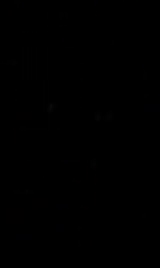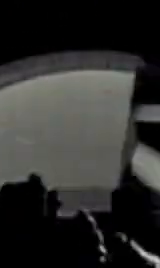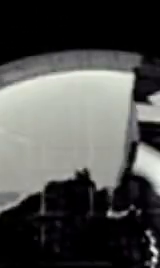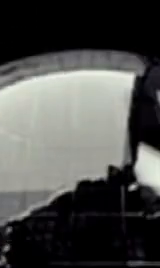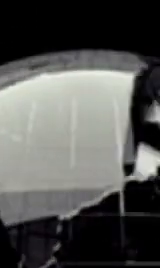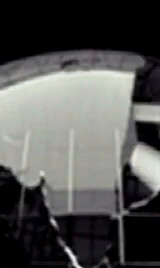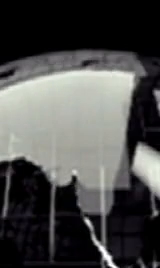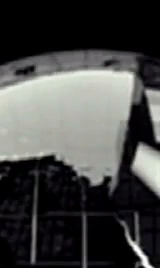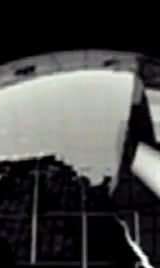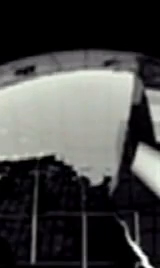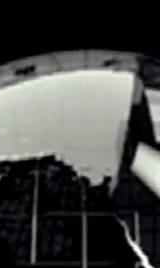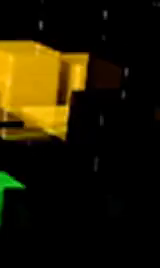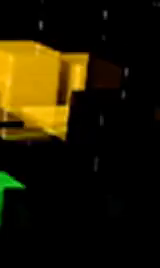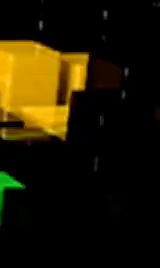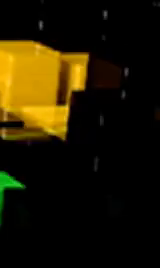Music